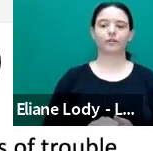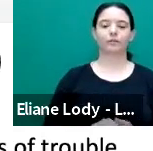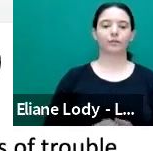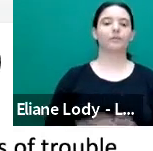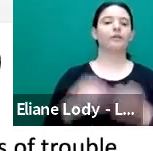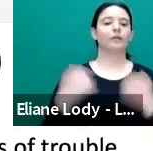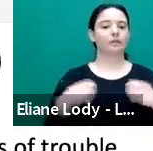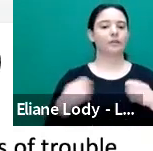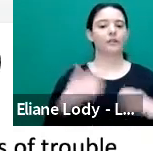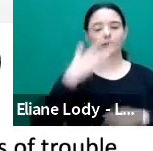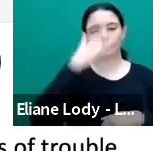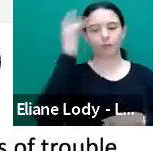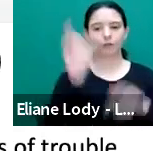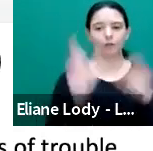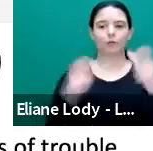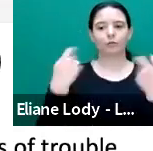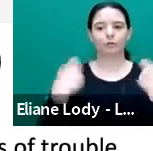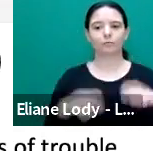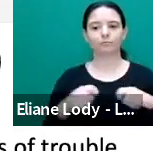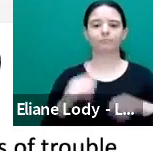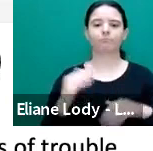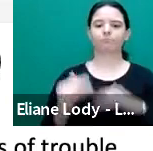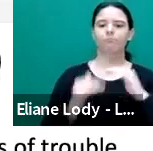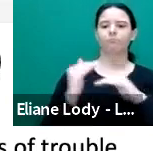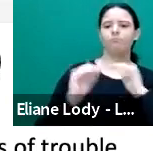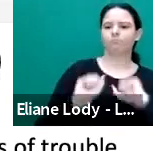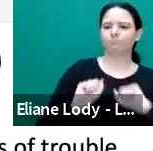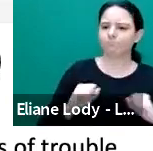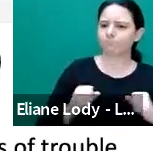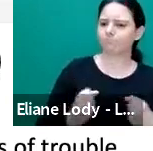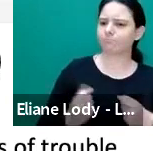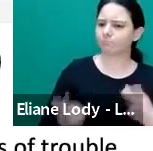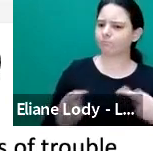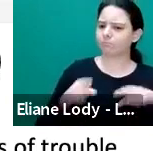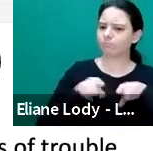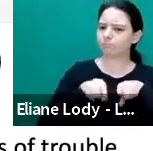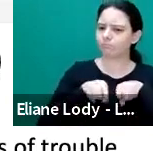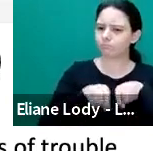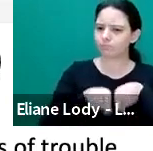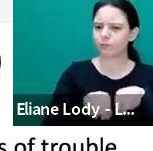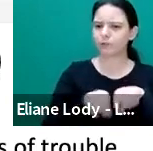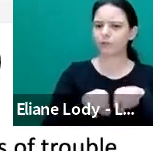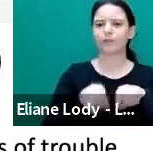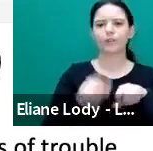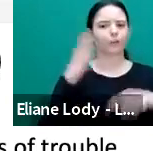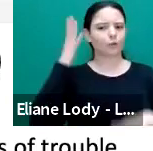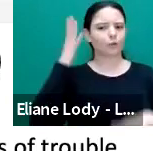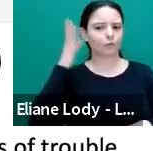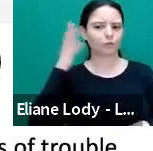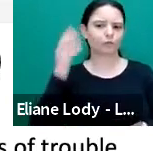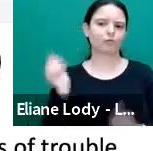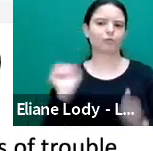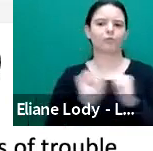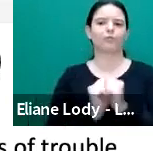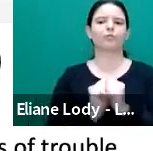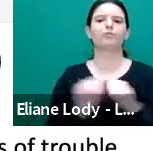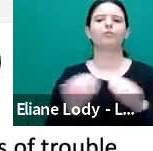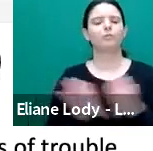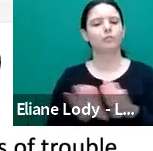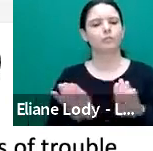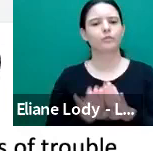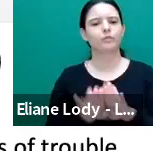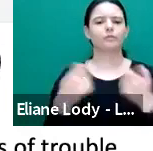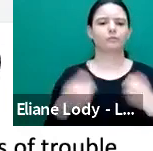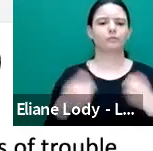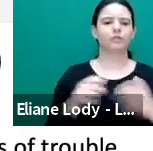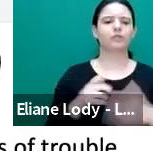discourse, participating in episodes of play, narrative, procedural discourse, and so on. And should be designed for agility, in other words,